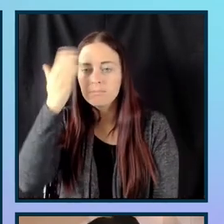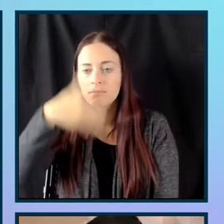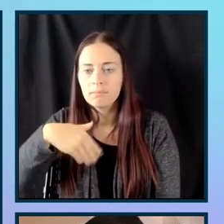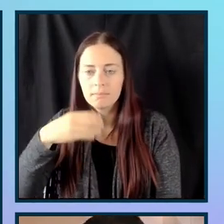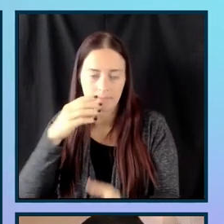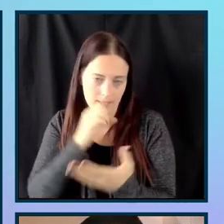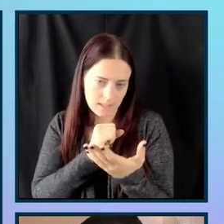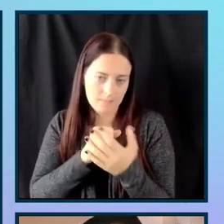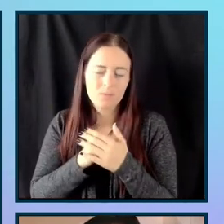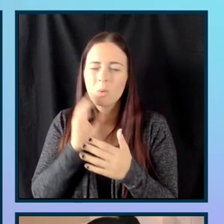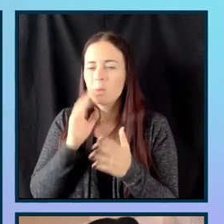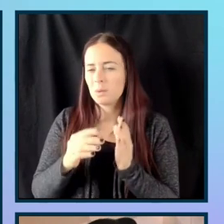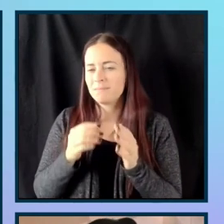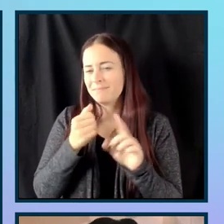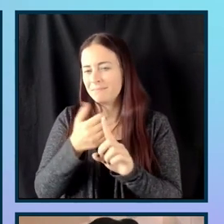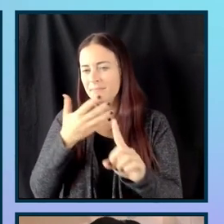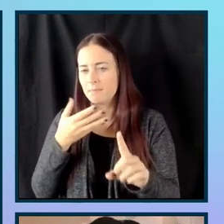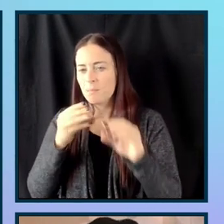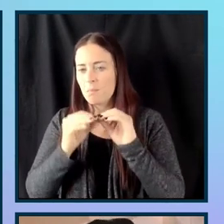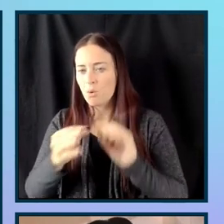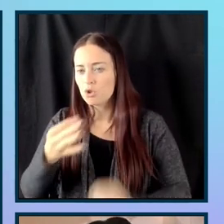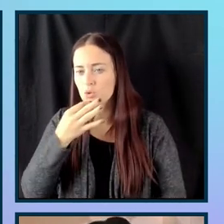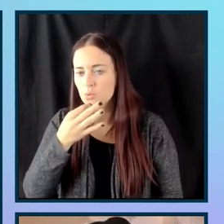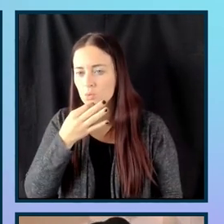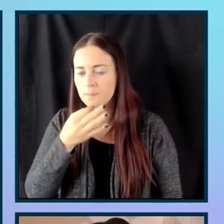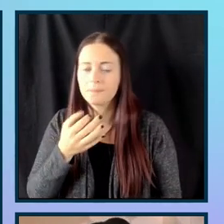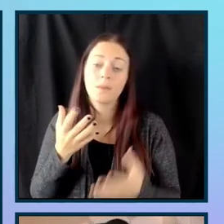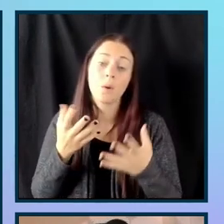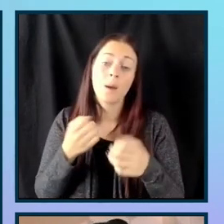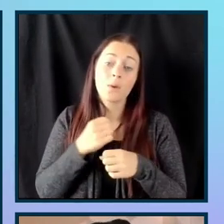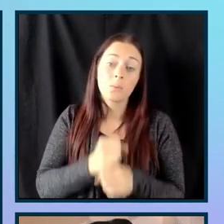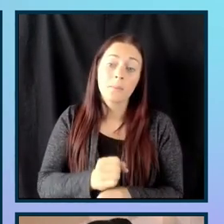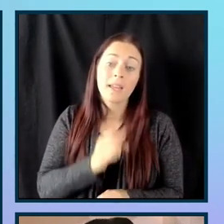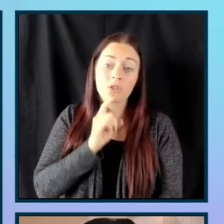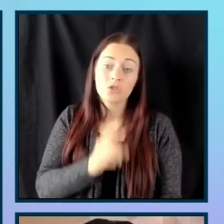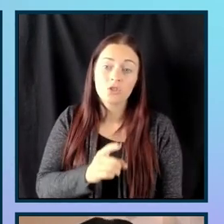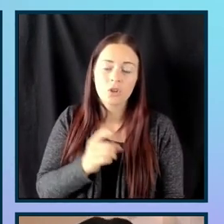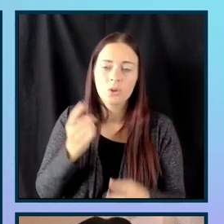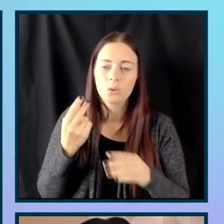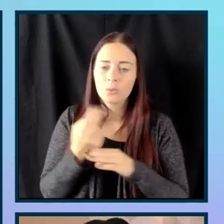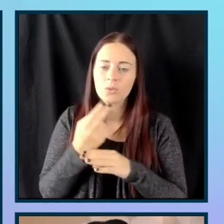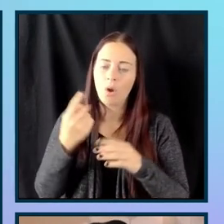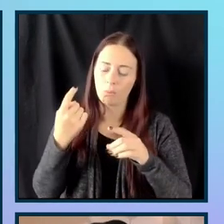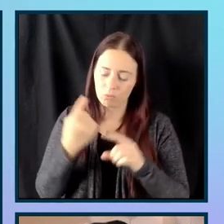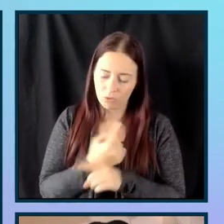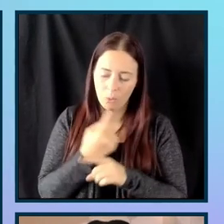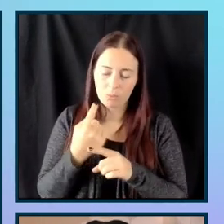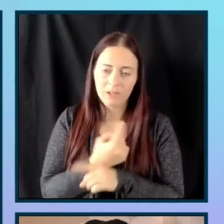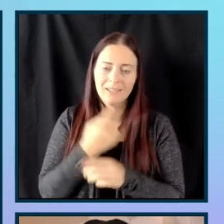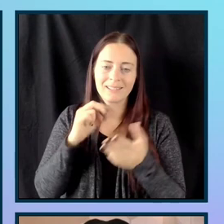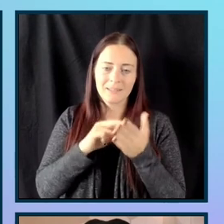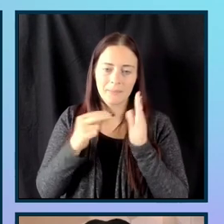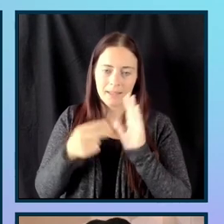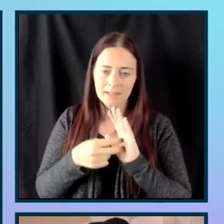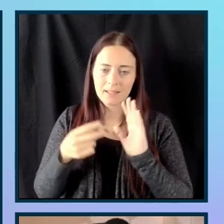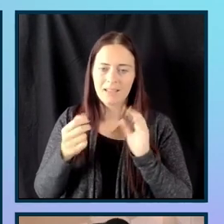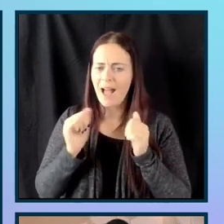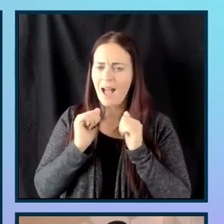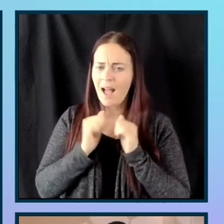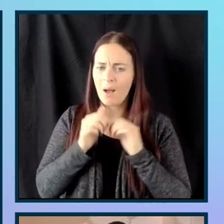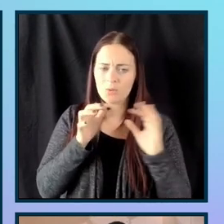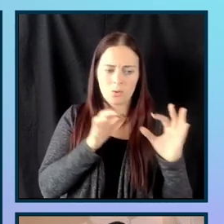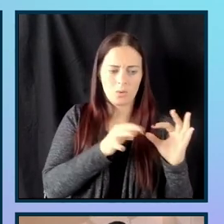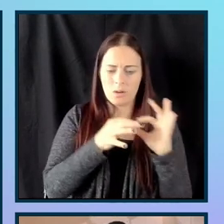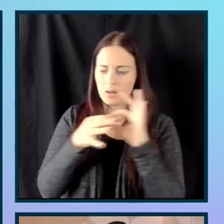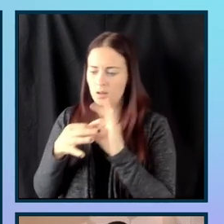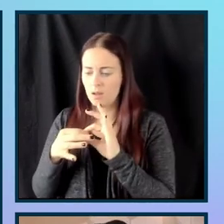in a bit. I also want to call out that we want to make sure that we're using appropriate semantics to programmatically pair this information inside of our